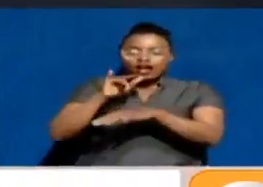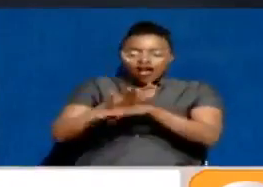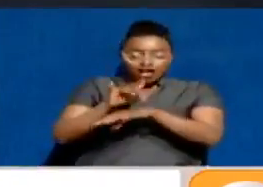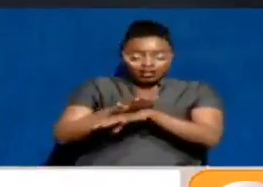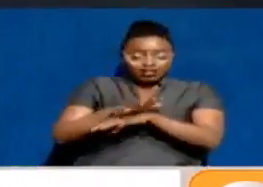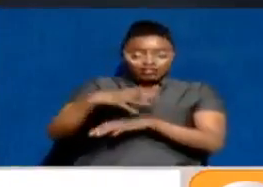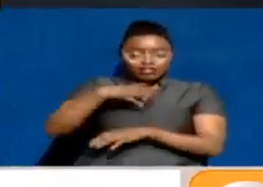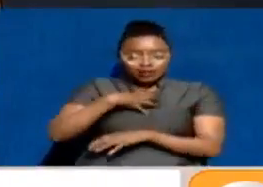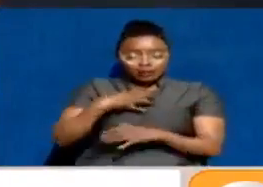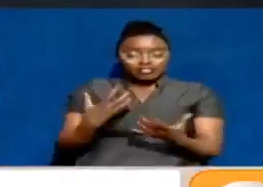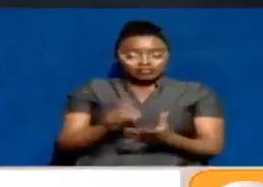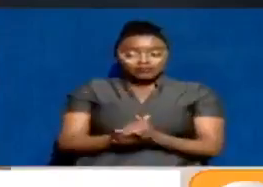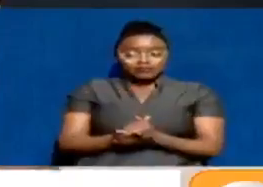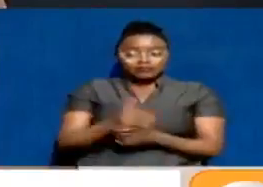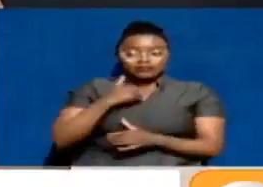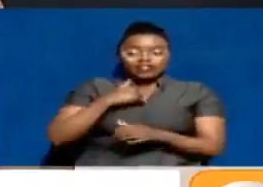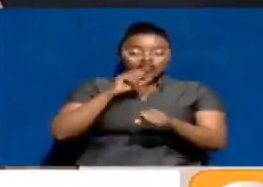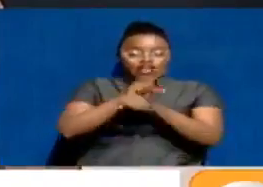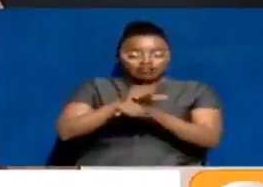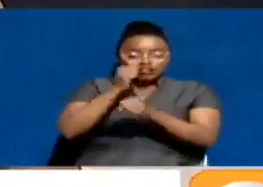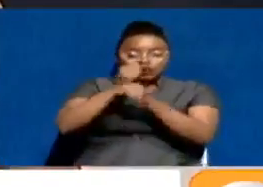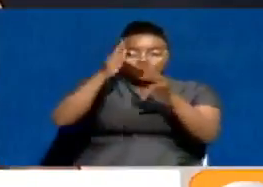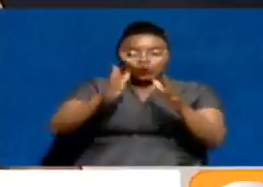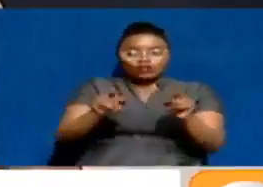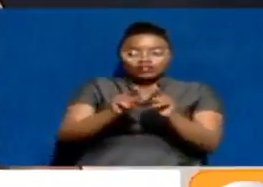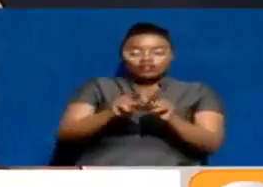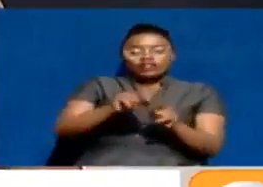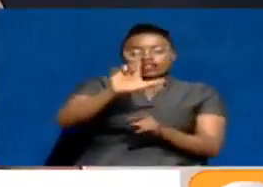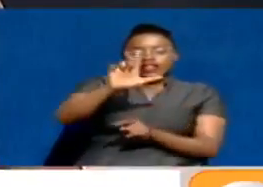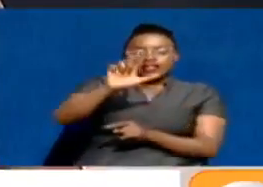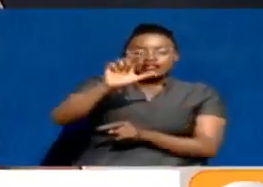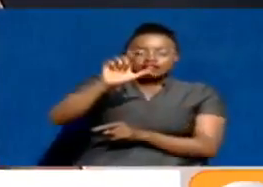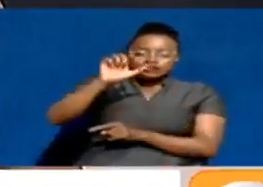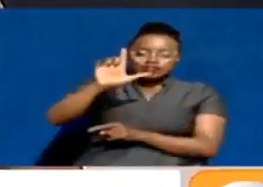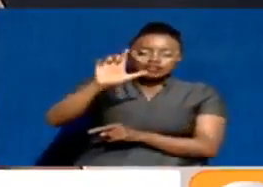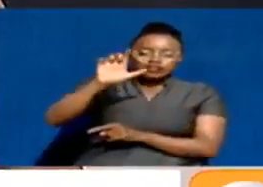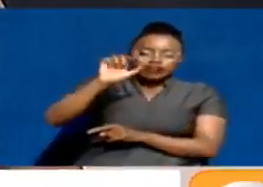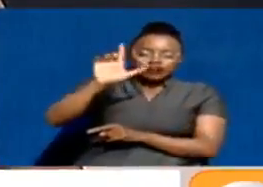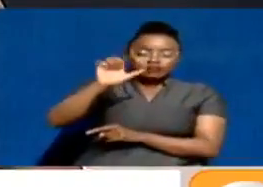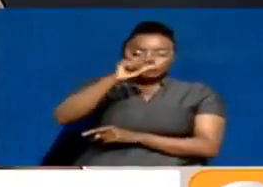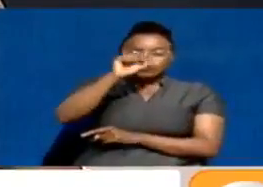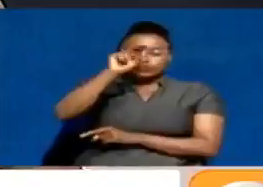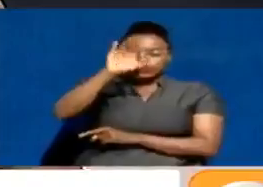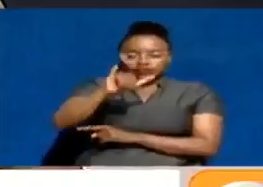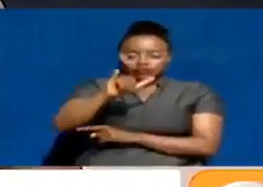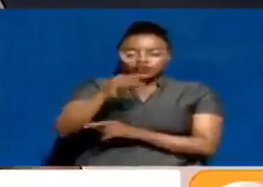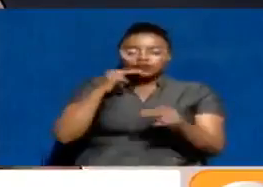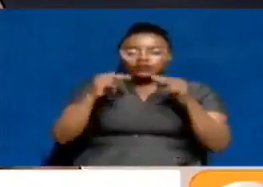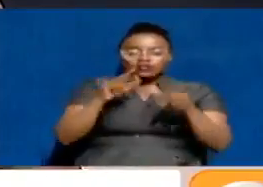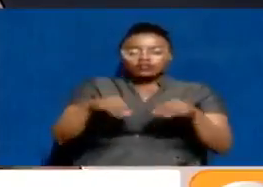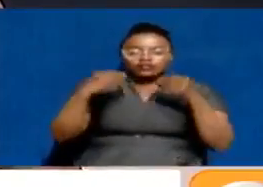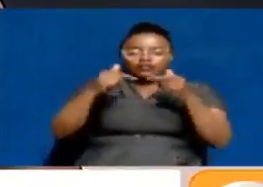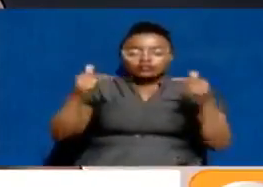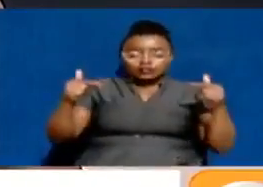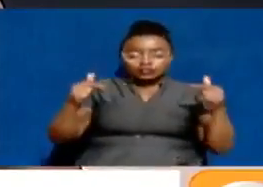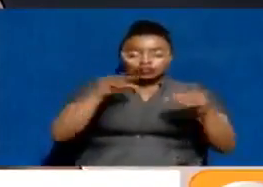retirement. There's the 11 employees at the Grand Regency Hotel who gave information to the then Kenya Anti